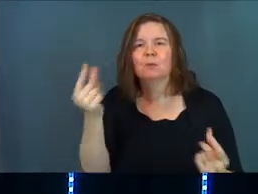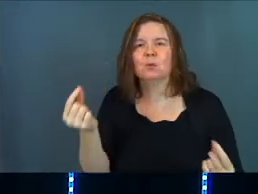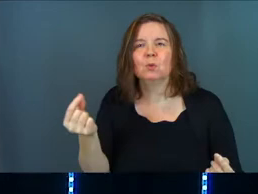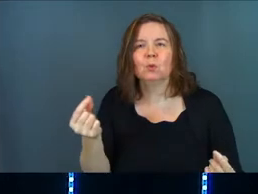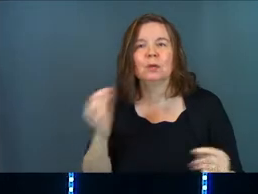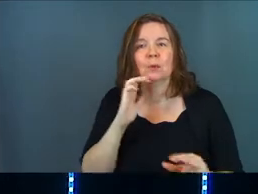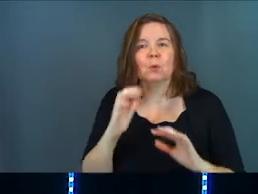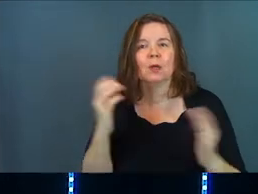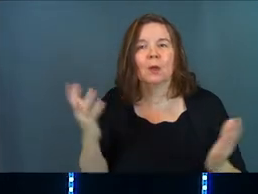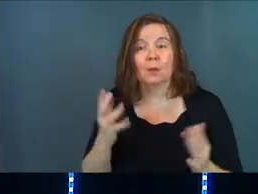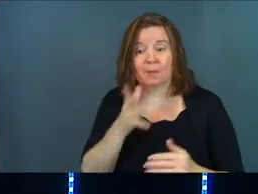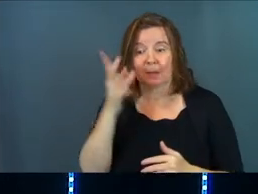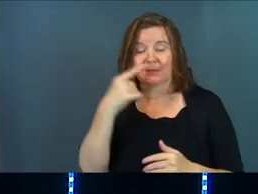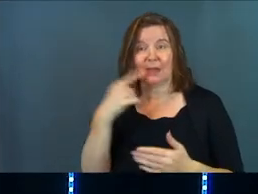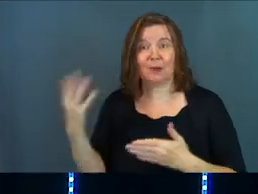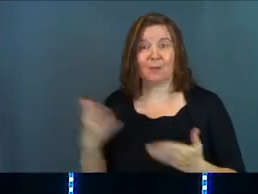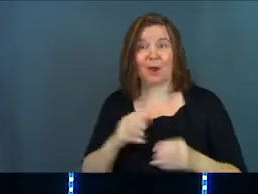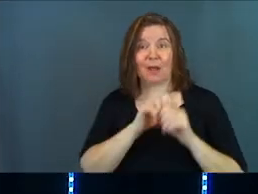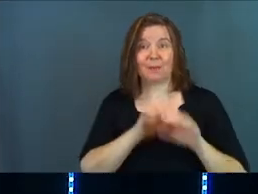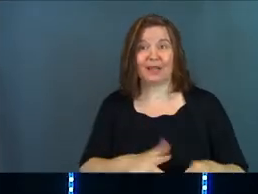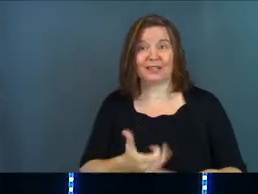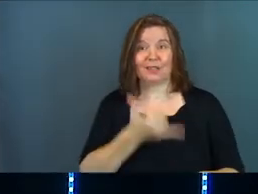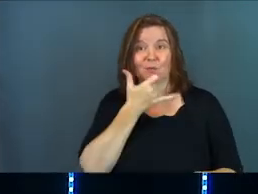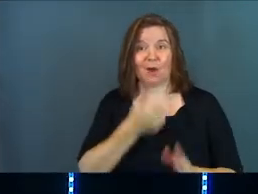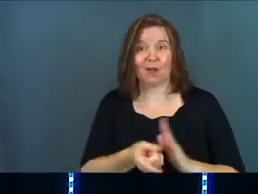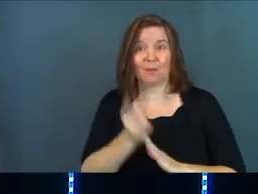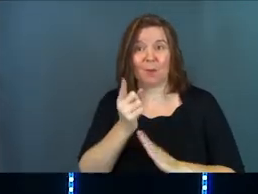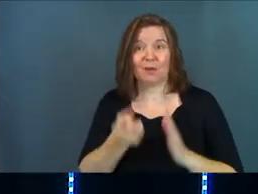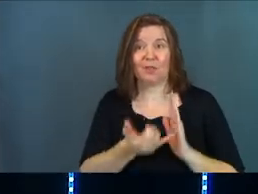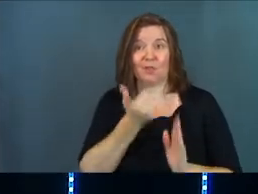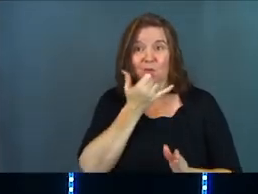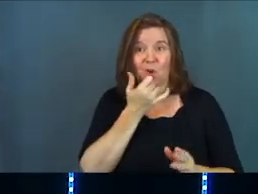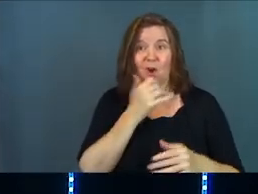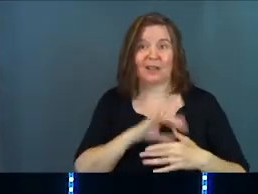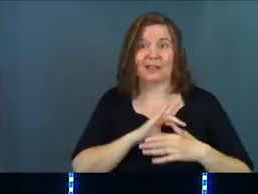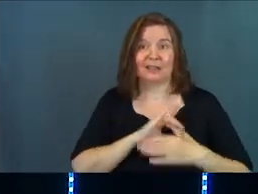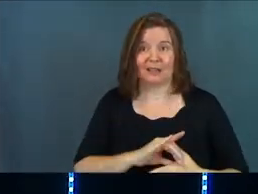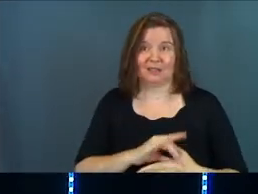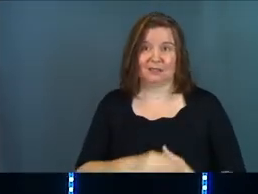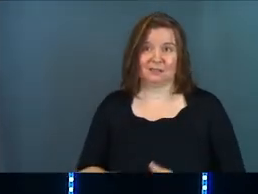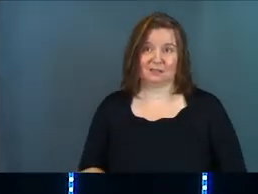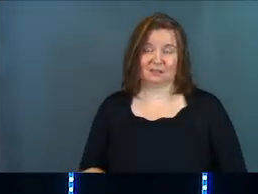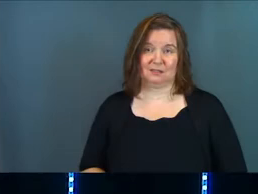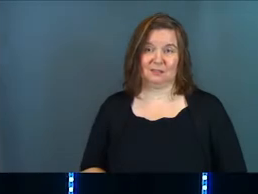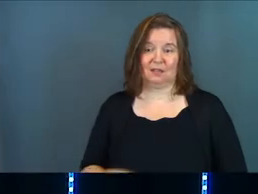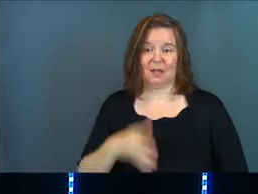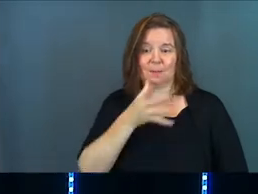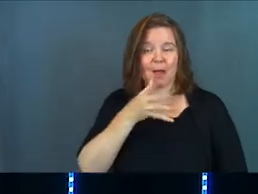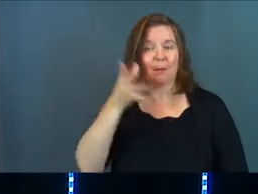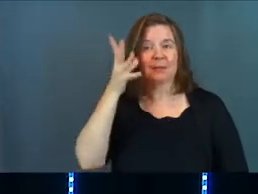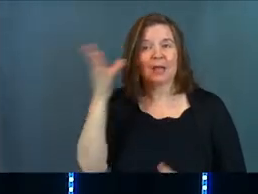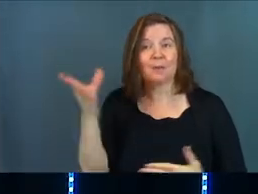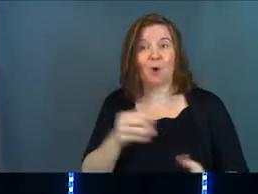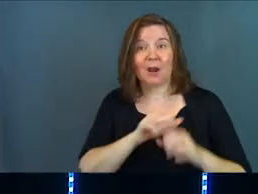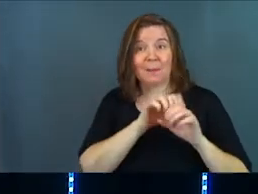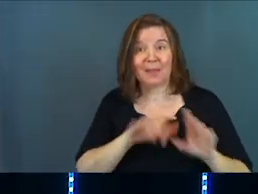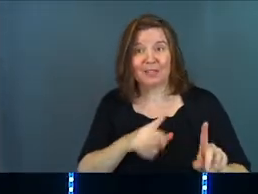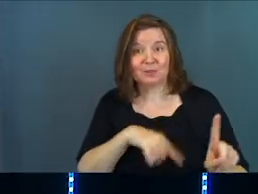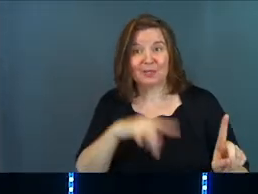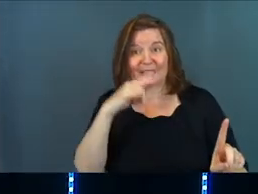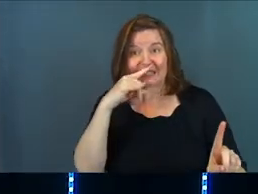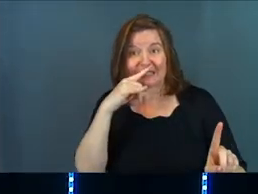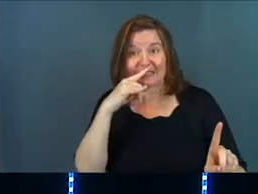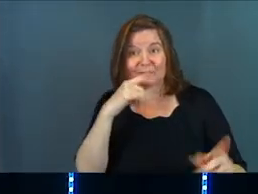dad do? Mom and dad brought a blessing at the wrong moment in the wrong context. Mom and dad brought a blessing